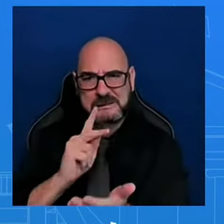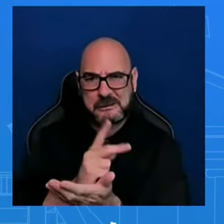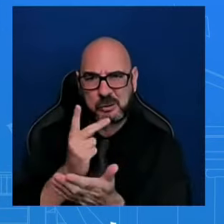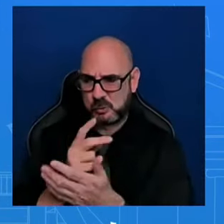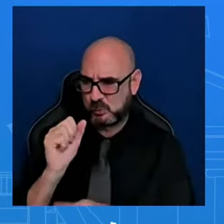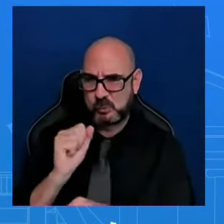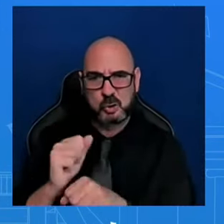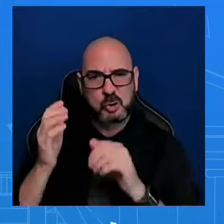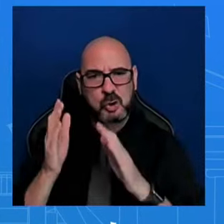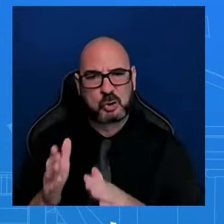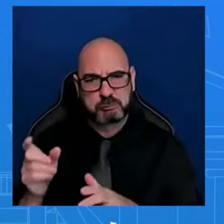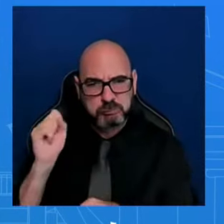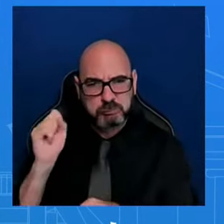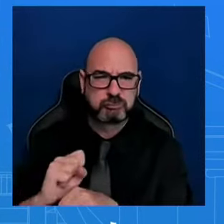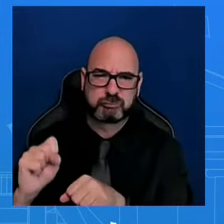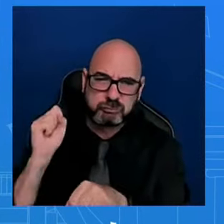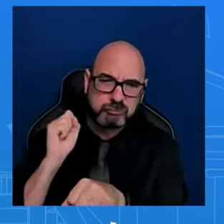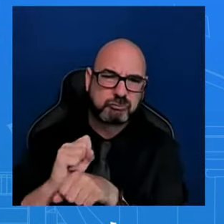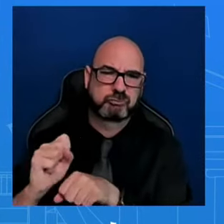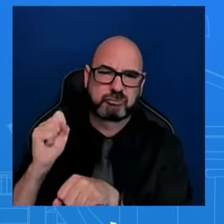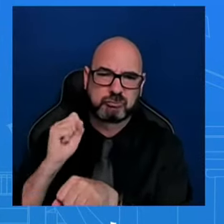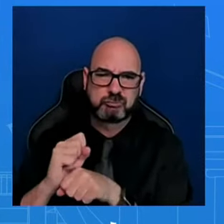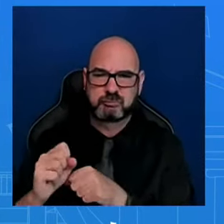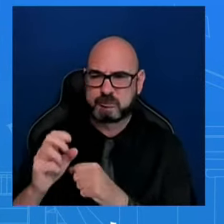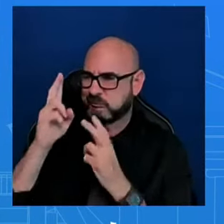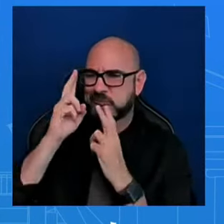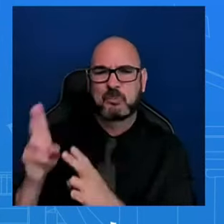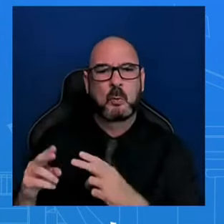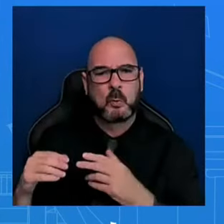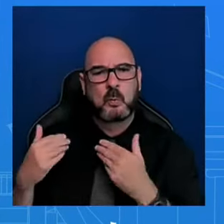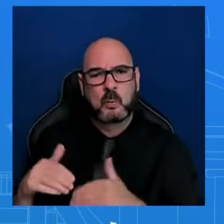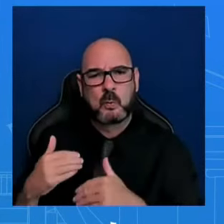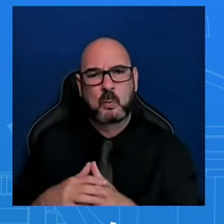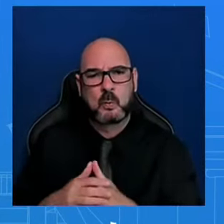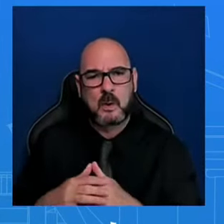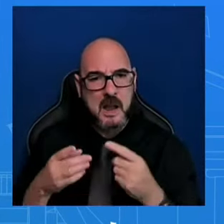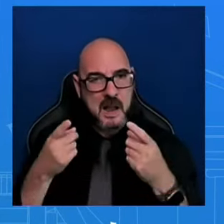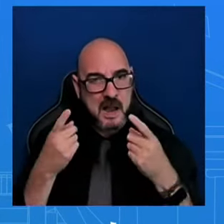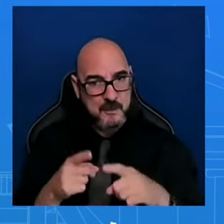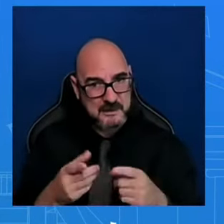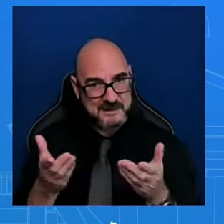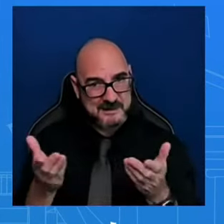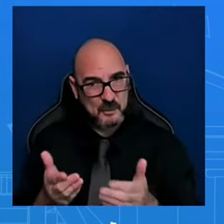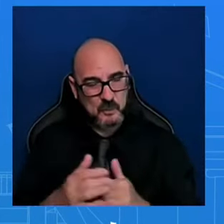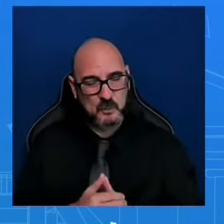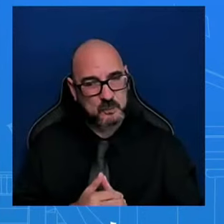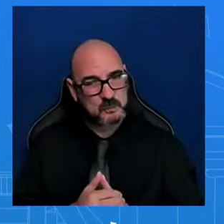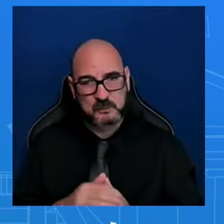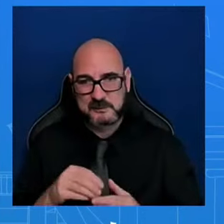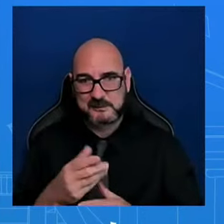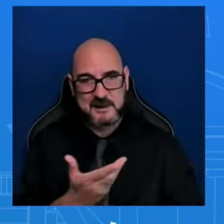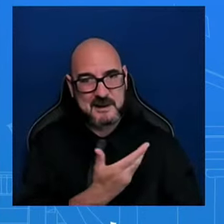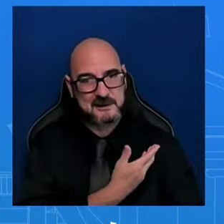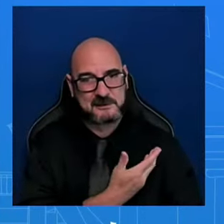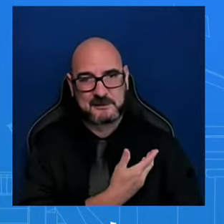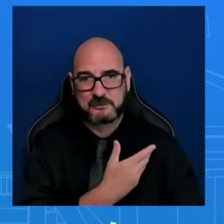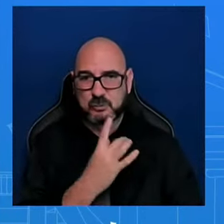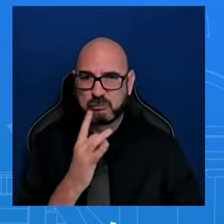happened, what happened on the ground as they were doing that heroic work in Gaza is tragic. It's devastating. It's heartbreaking. And